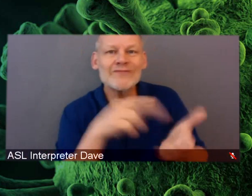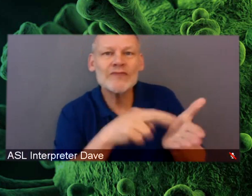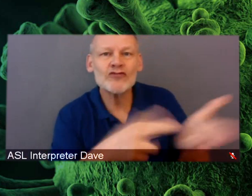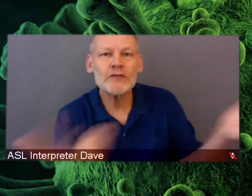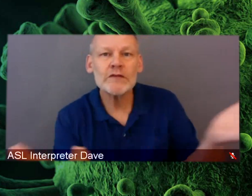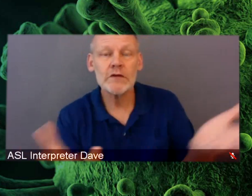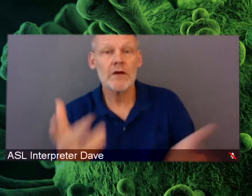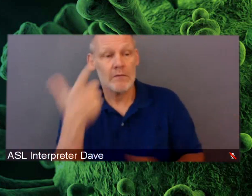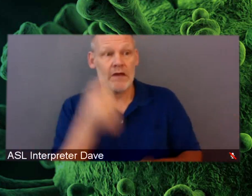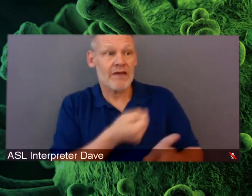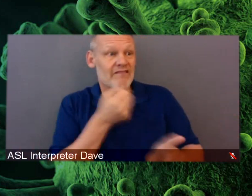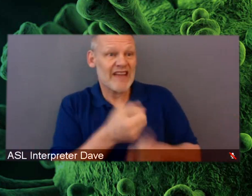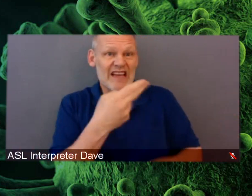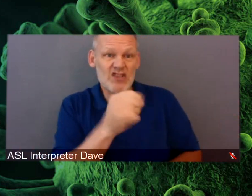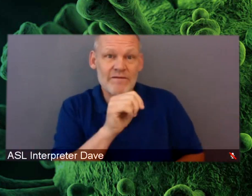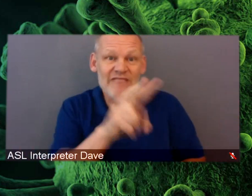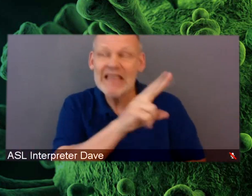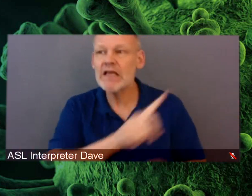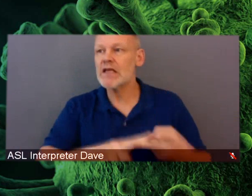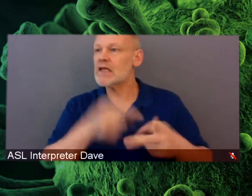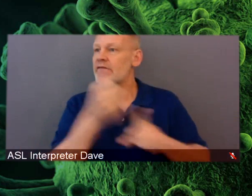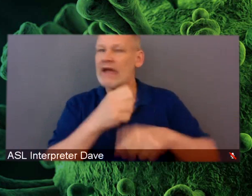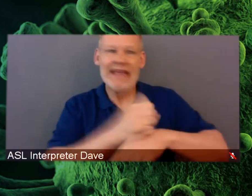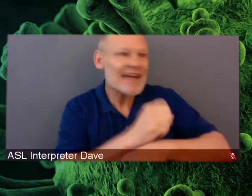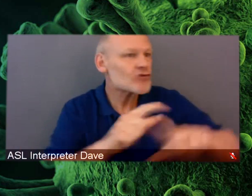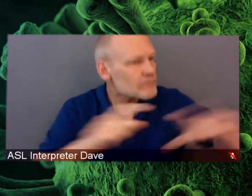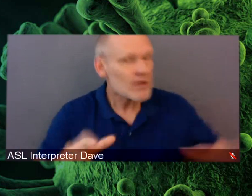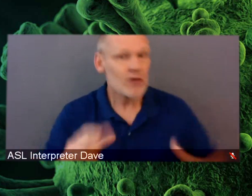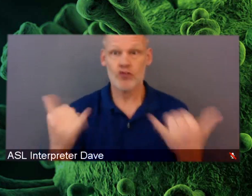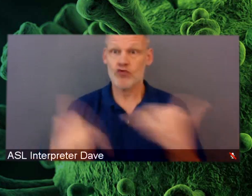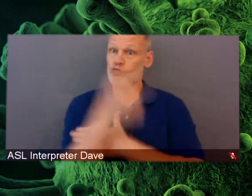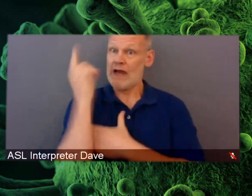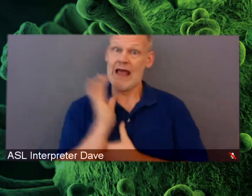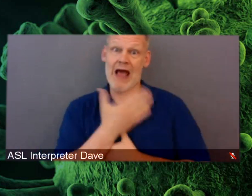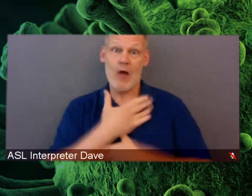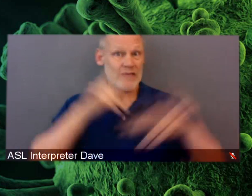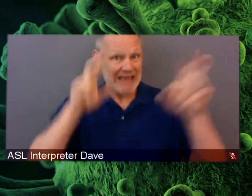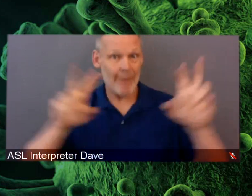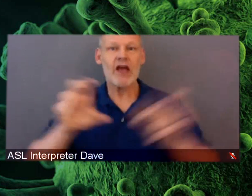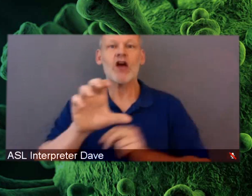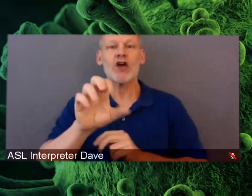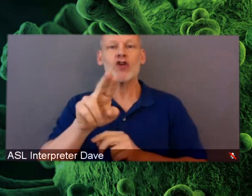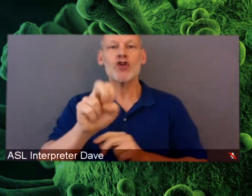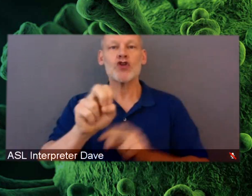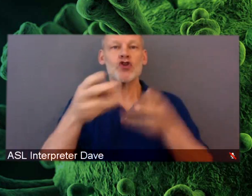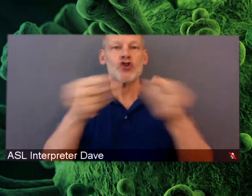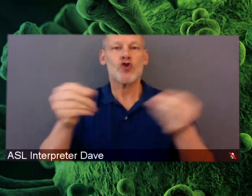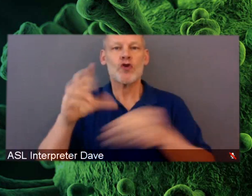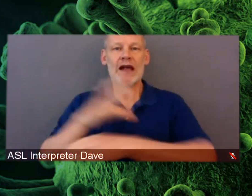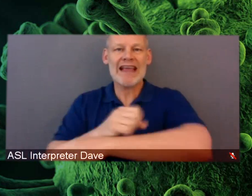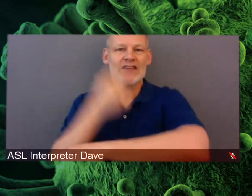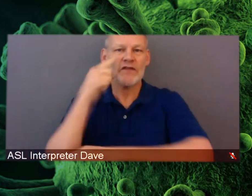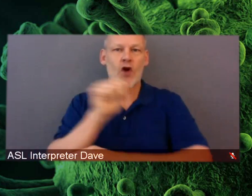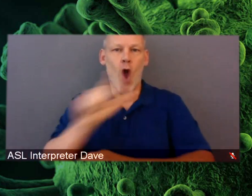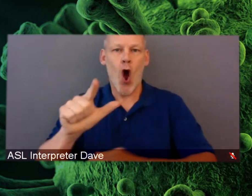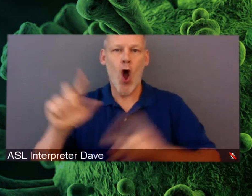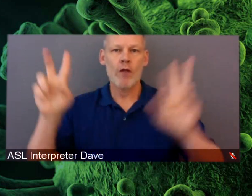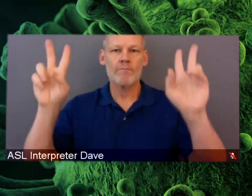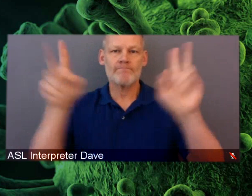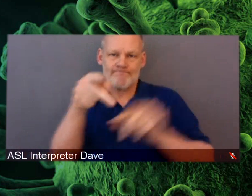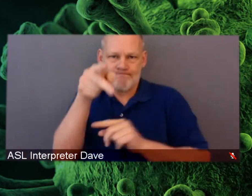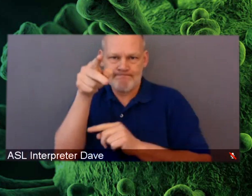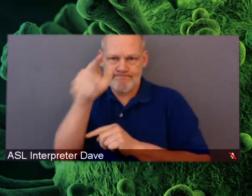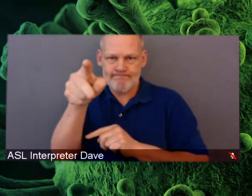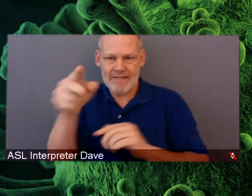to drive that home. And today's sciences topic is curing cancer for all increasing equity access and